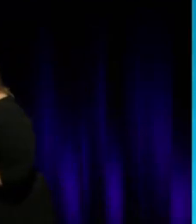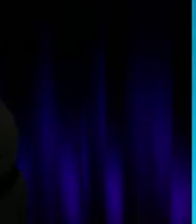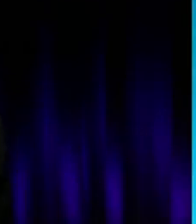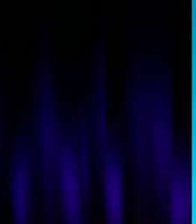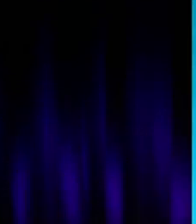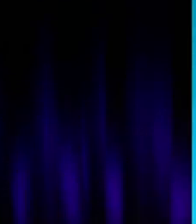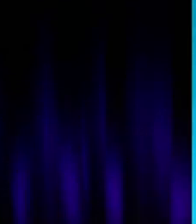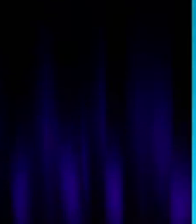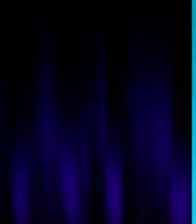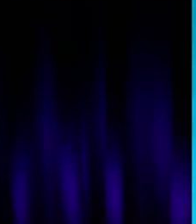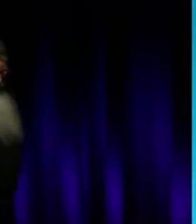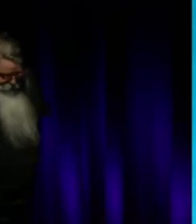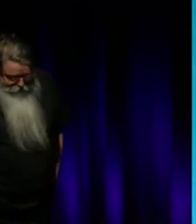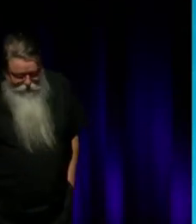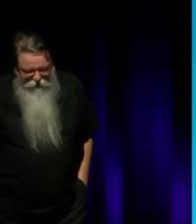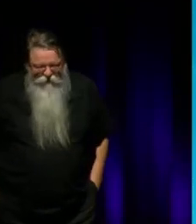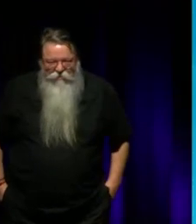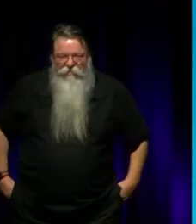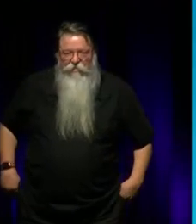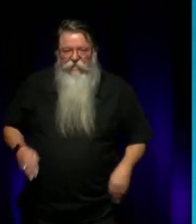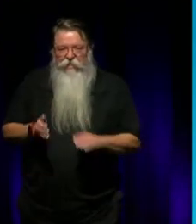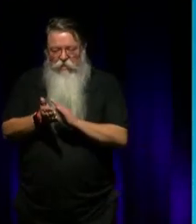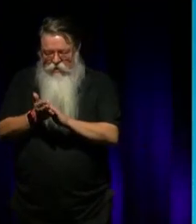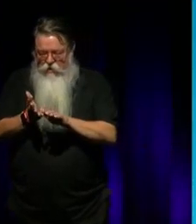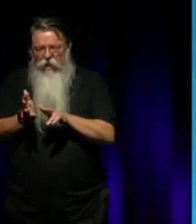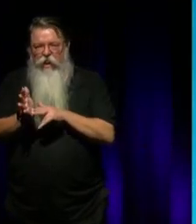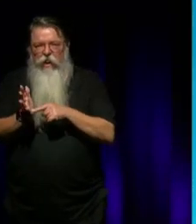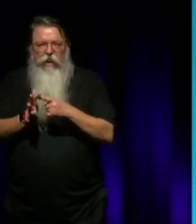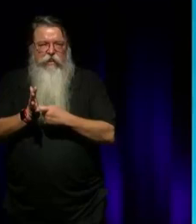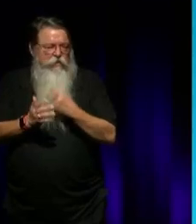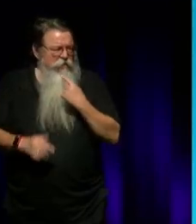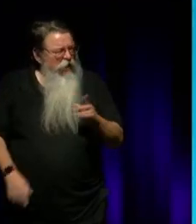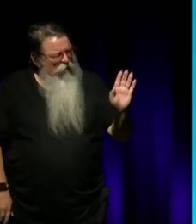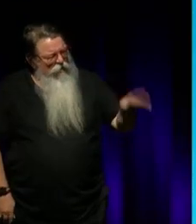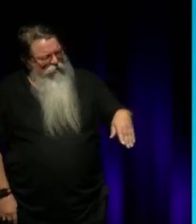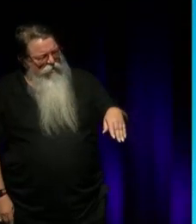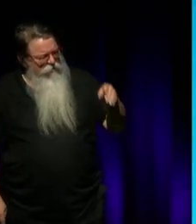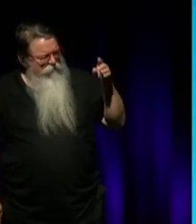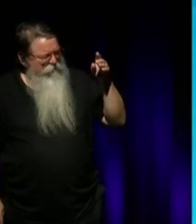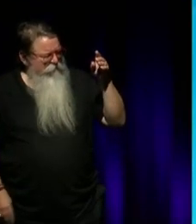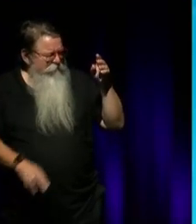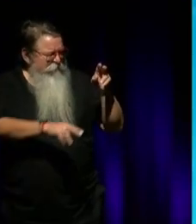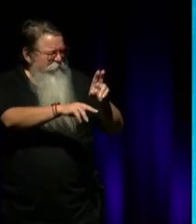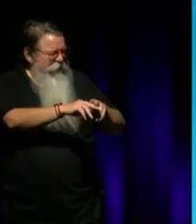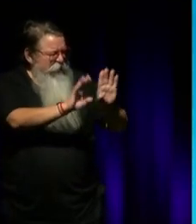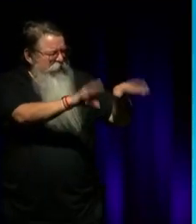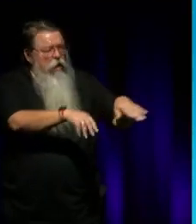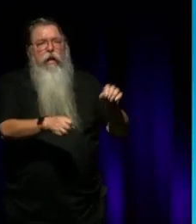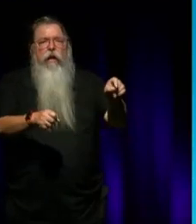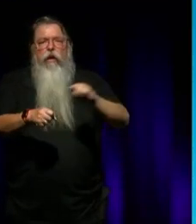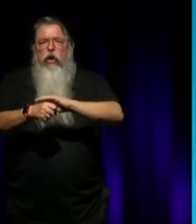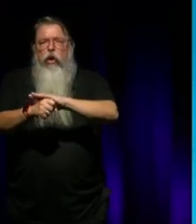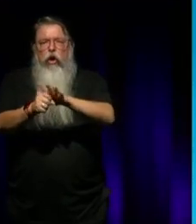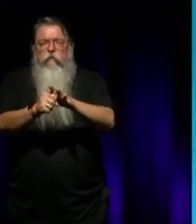But, you know, he said, oh, doubt it. He hadn't even brought those girls up because of that pandemic. But, you know, what I loved about the pandemic? It made us all reset. It